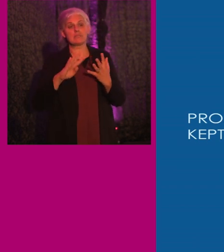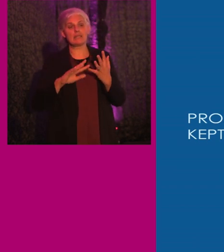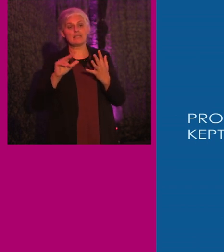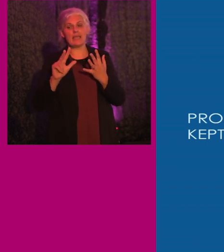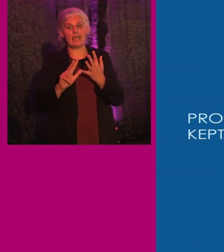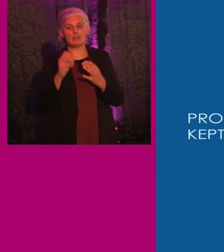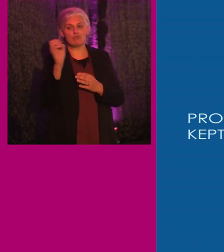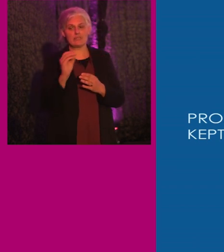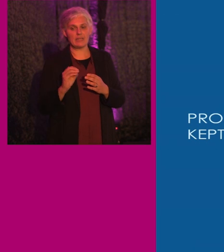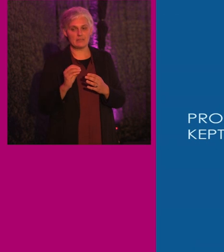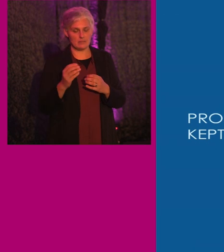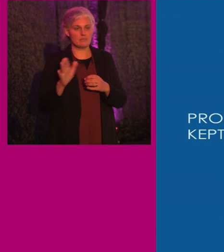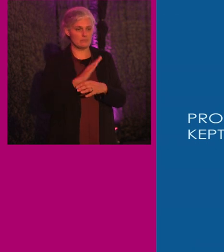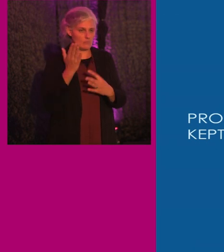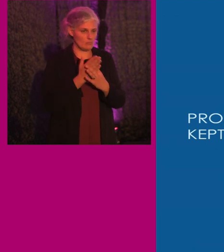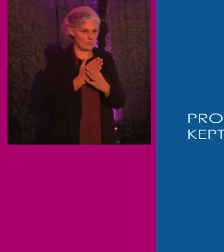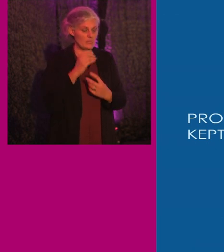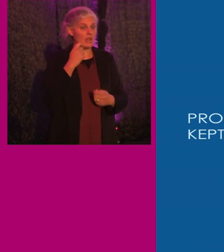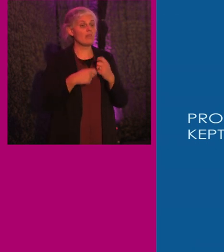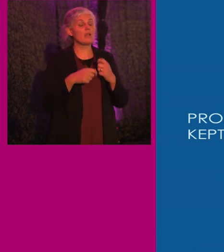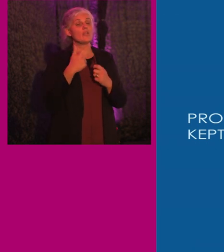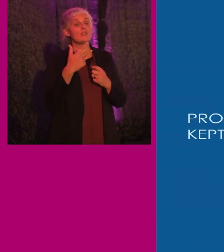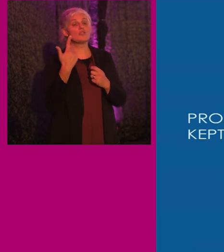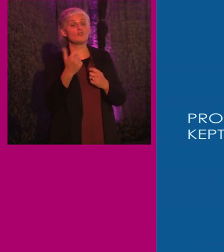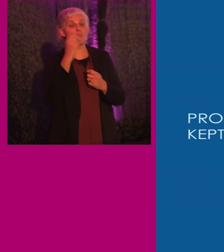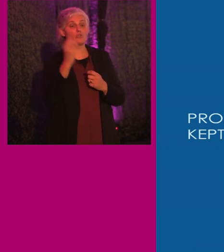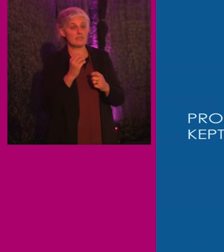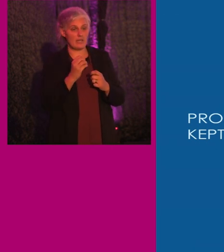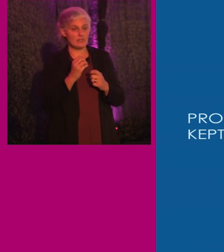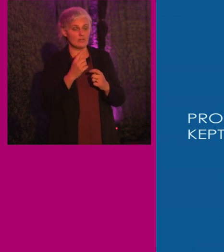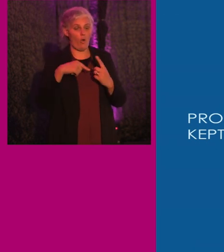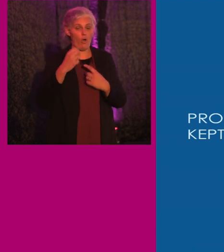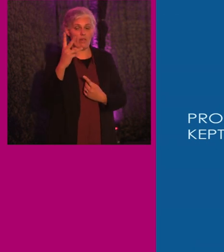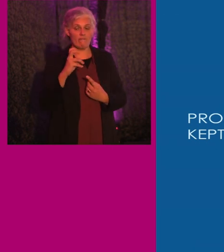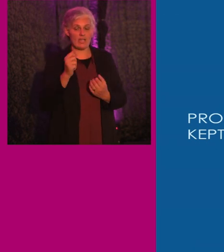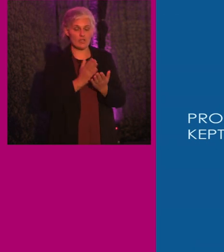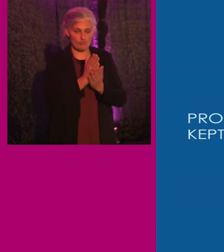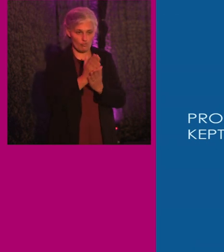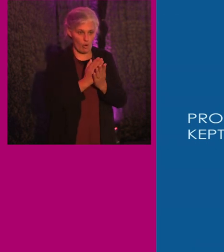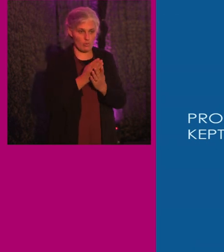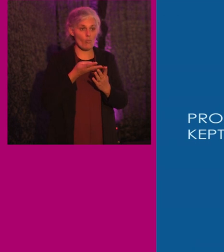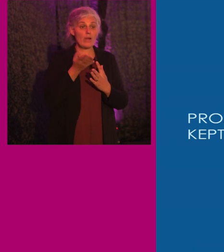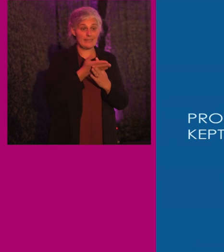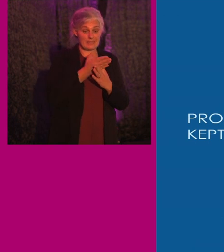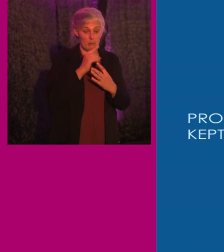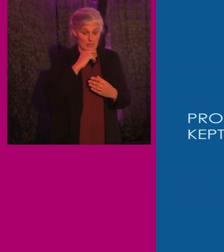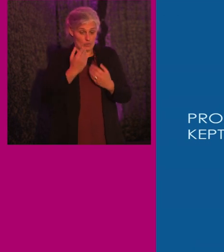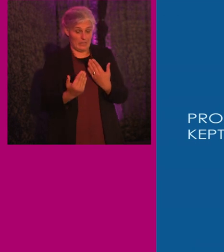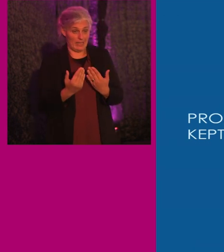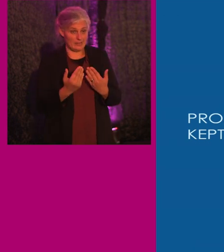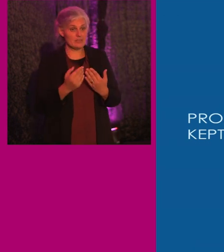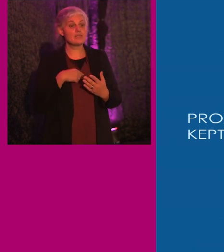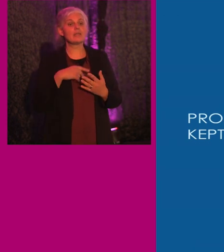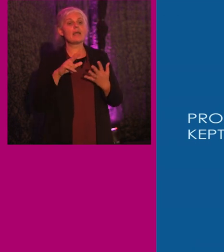The before the ADA was passed, 32% of commuter rail vehicles were accessible. Today, 82%